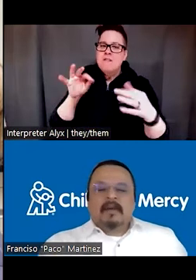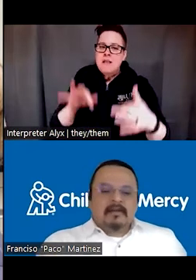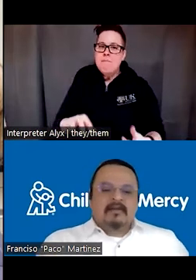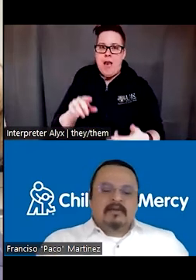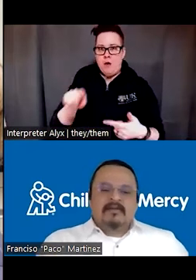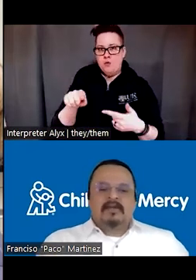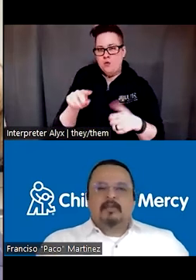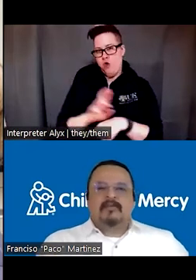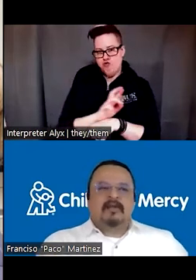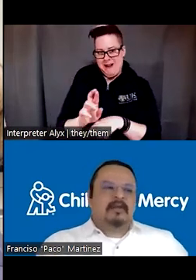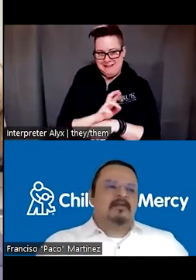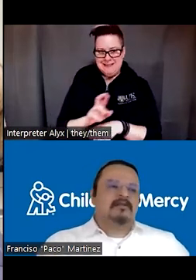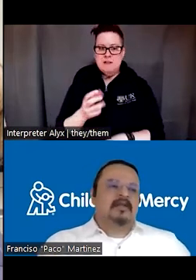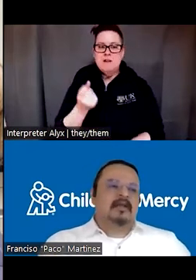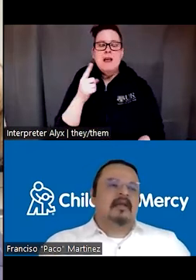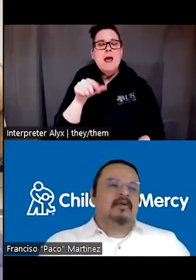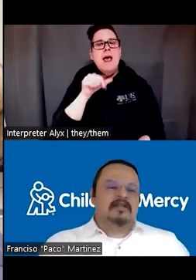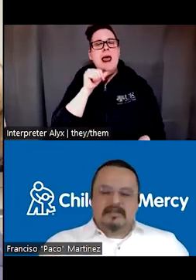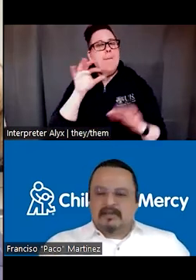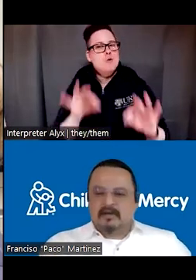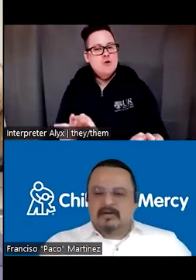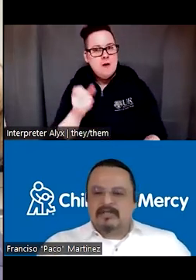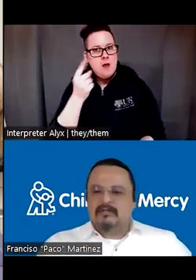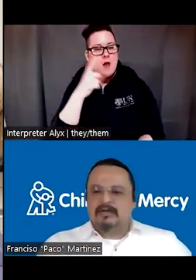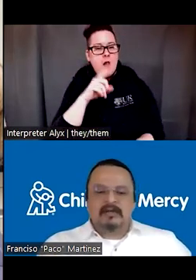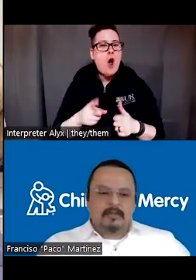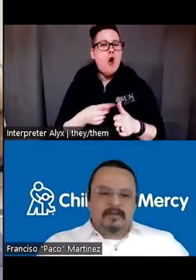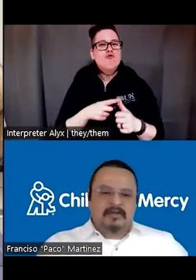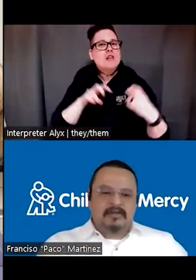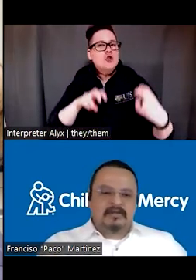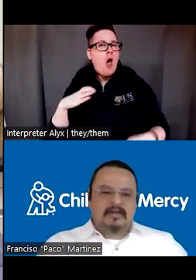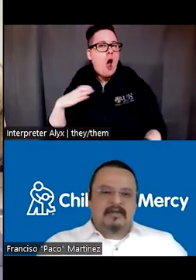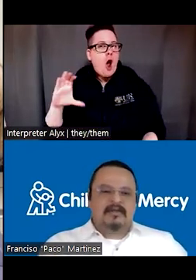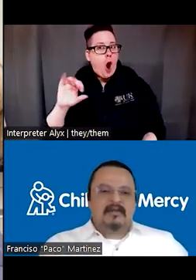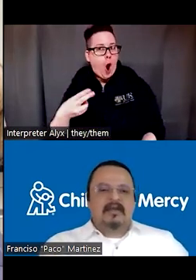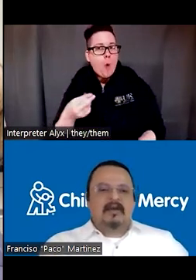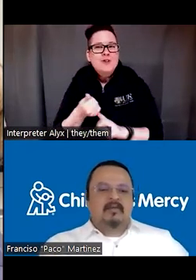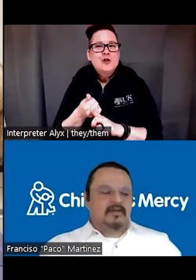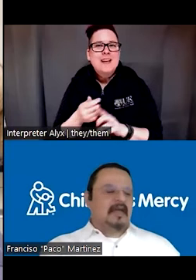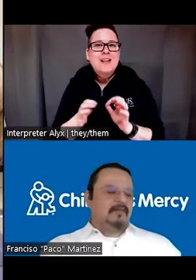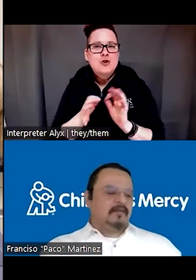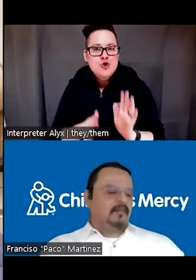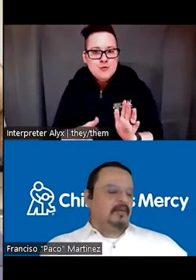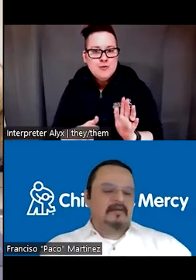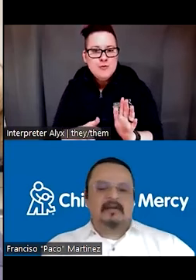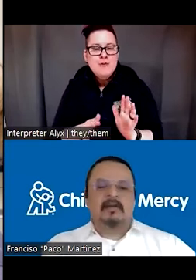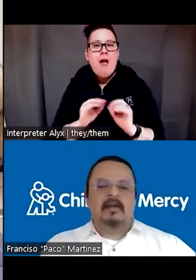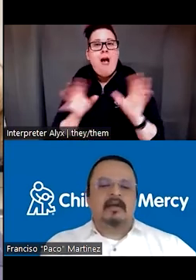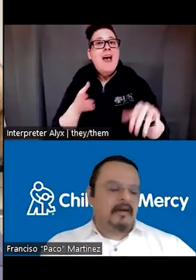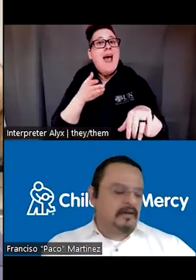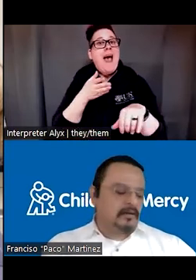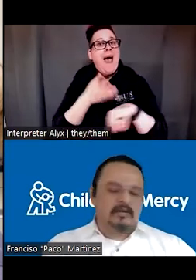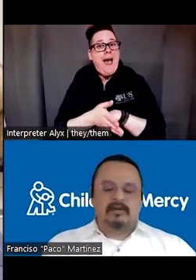But this was not perfect because the original coaches were interpreters that obviously after visiting